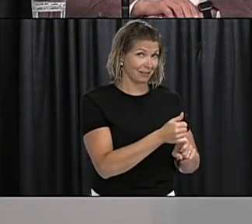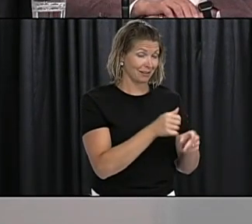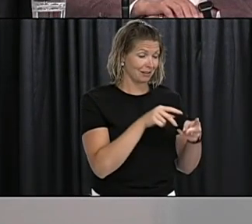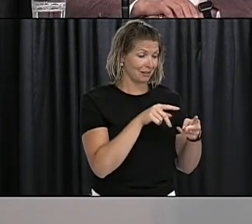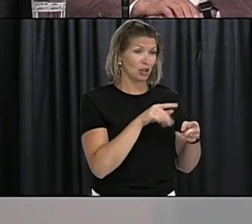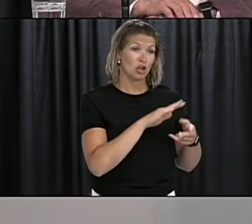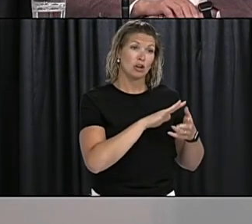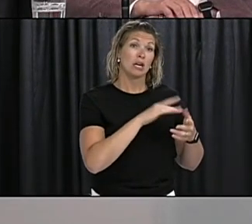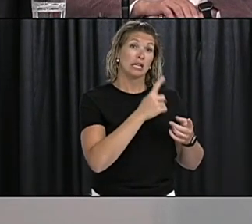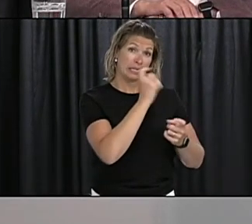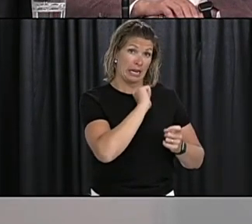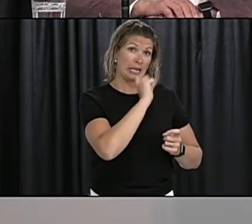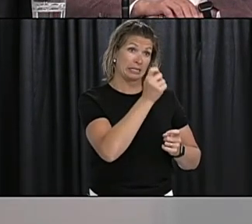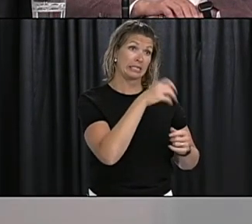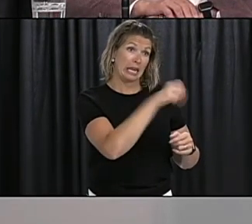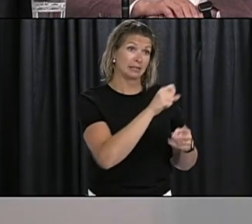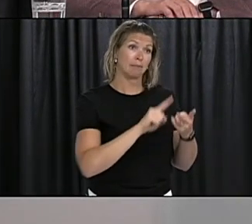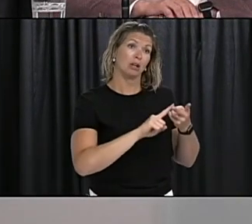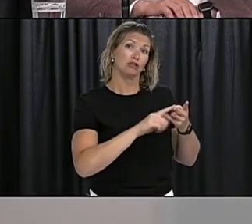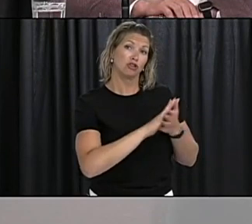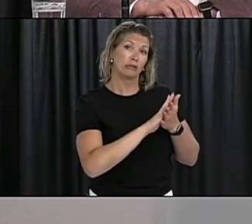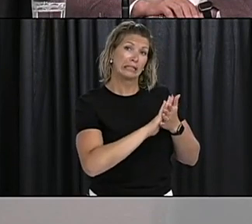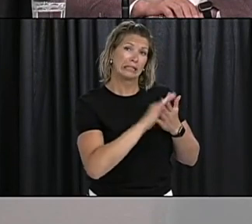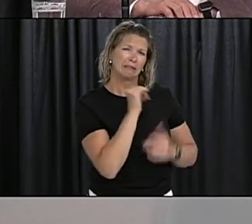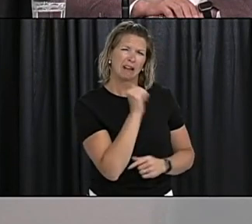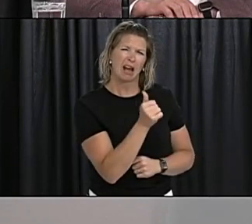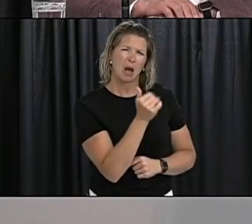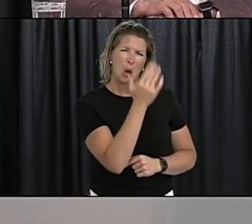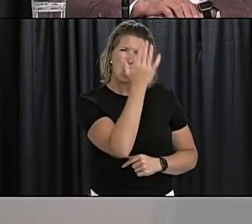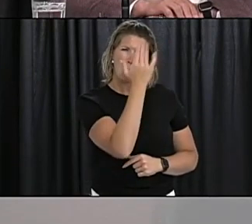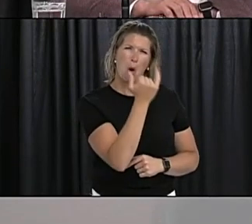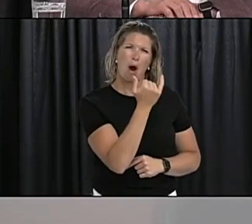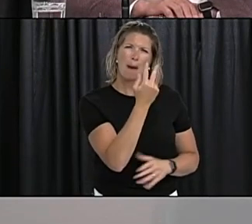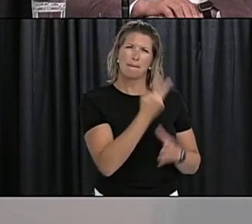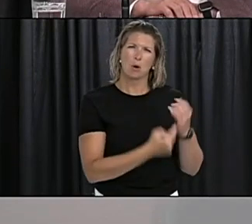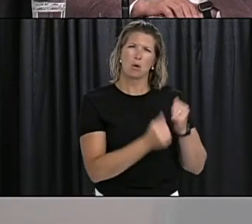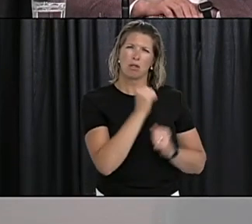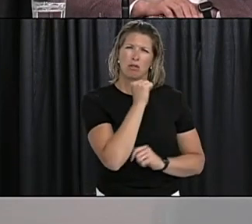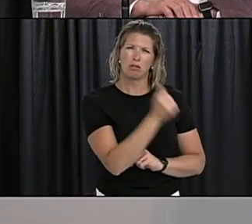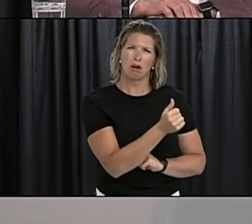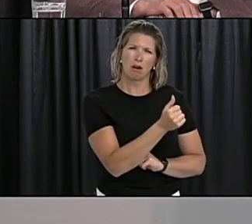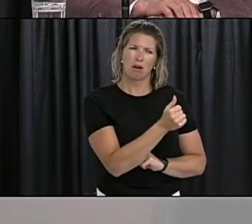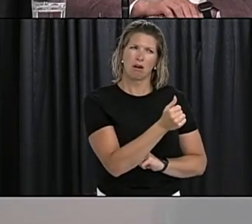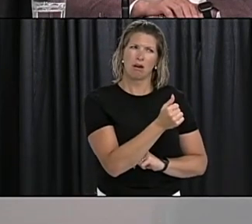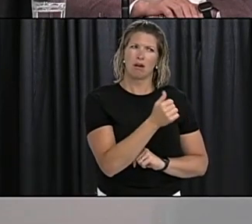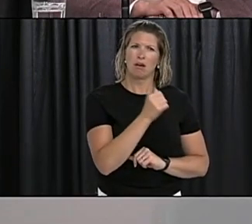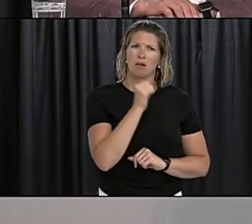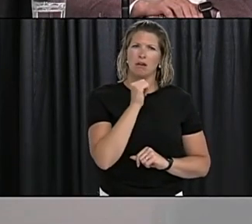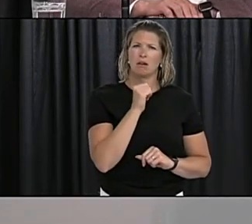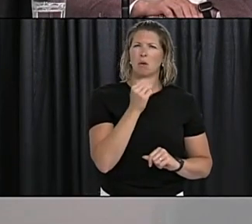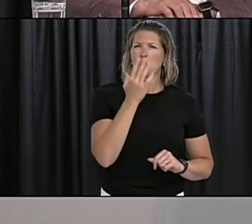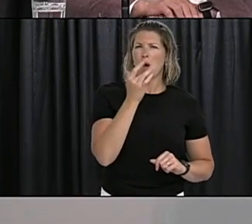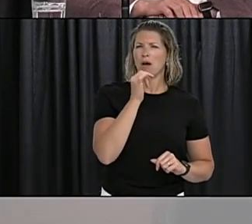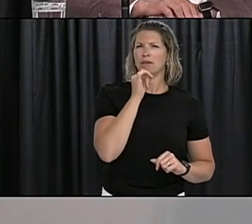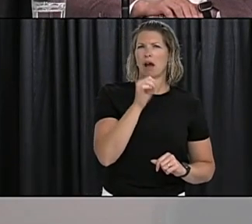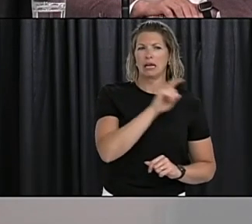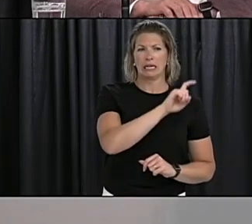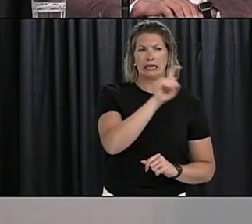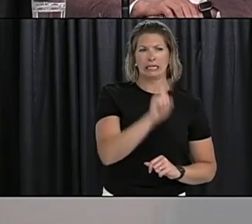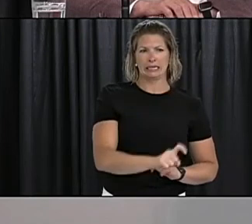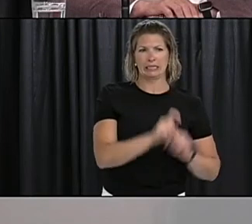and it's not effective why is that now being used as a reason that we can allow workers from Texas to be able to work alongside